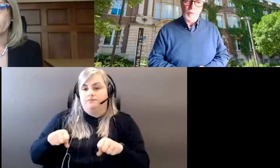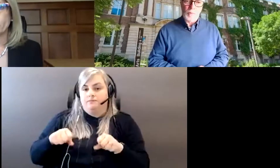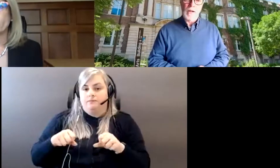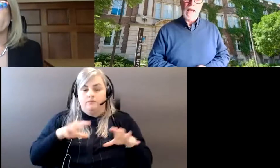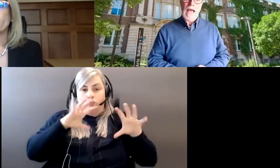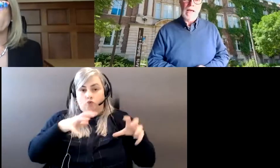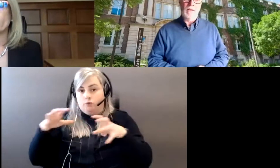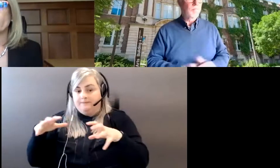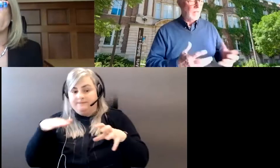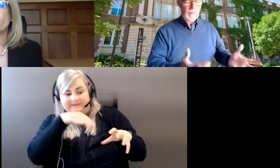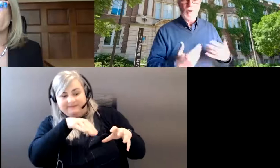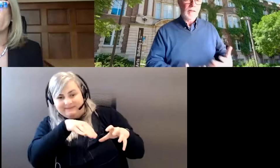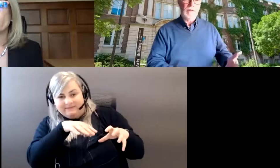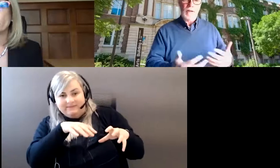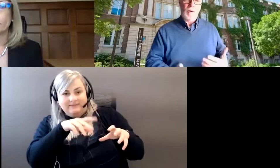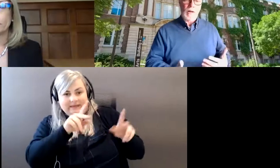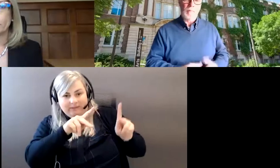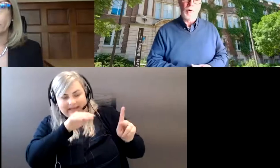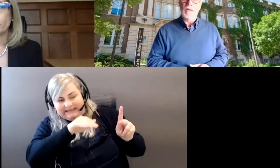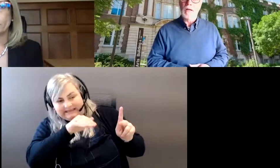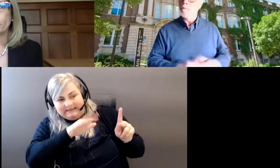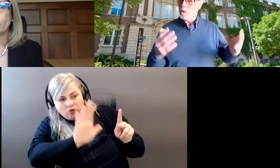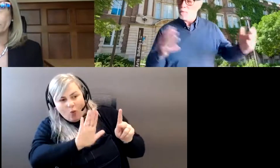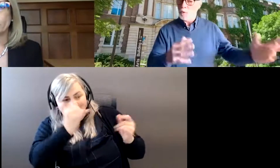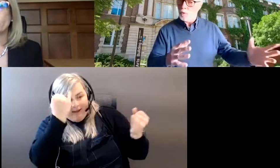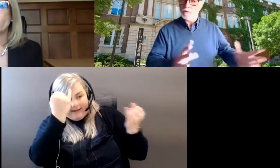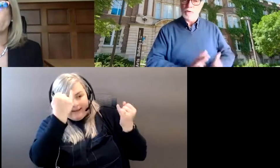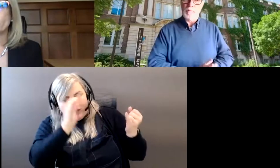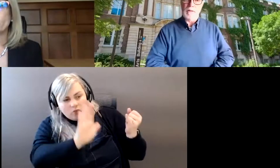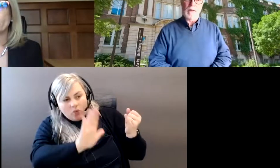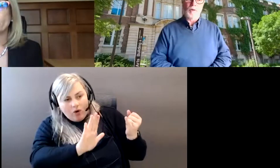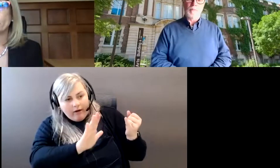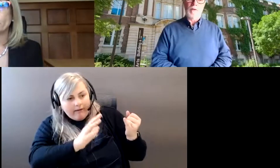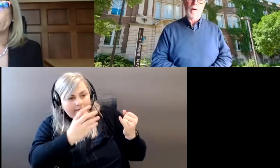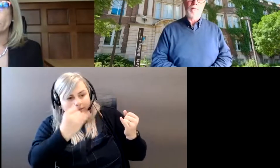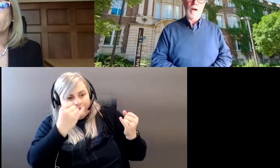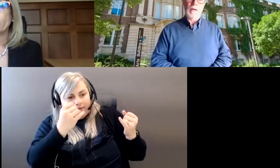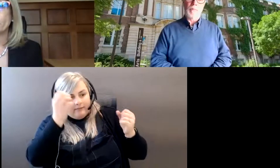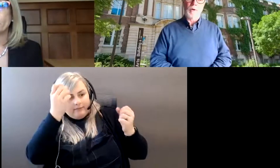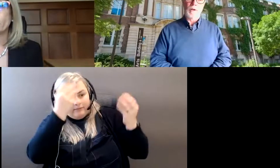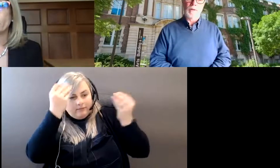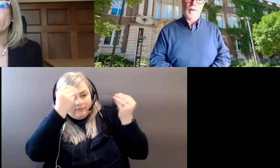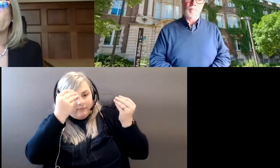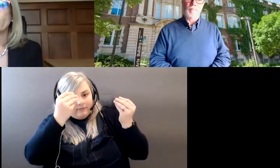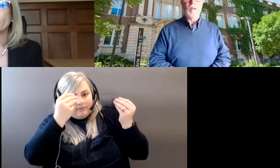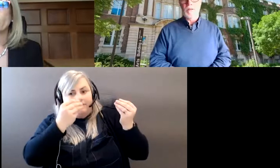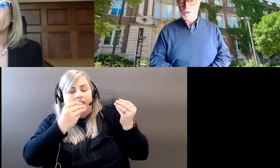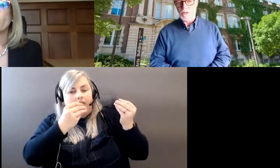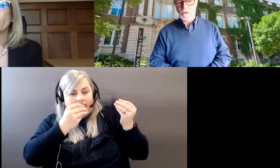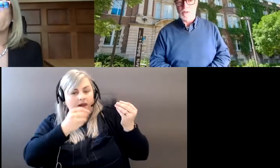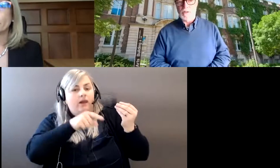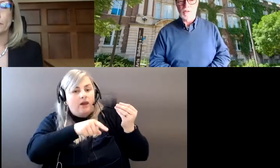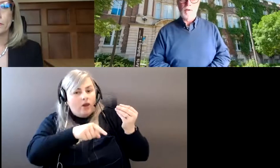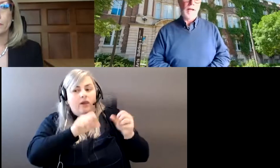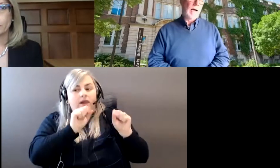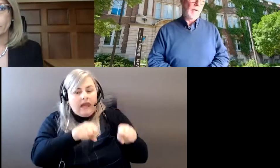group and get their ideas, their input, put them to work a little bit in terms of, of coming up with, um, suggestions,